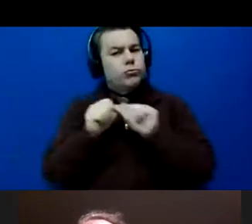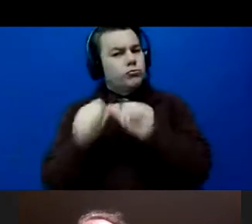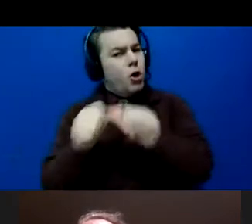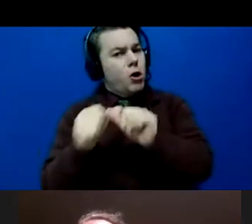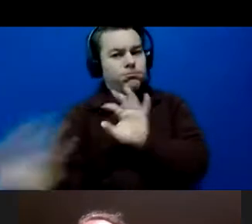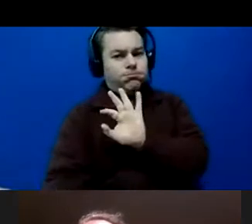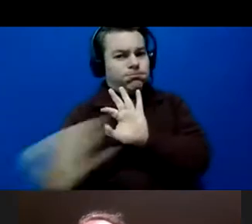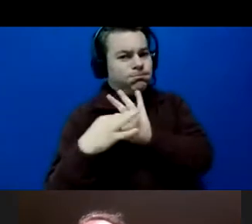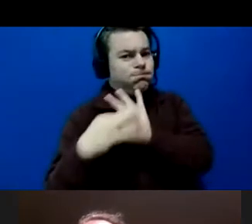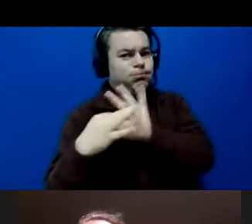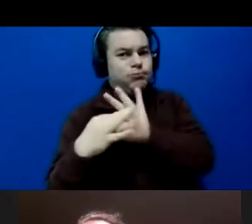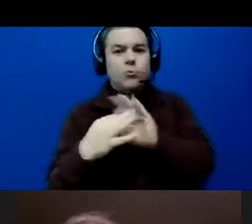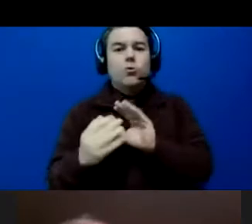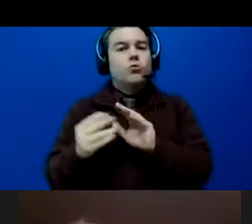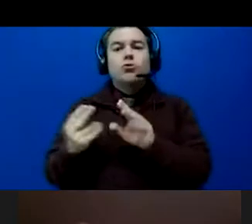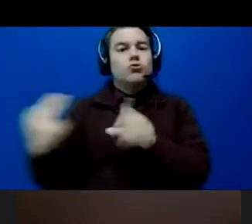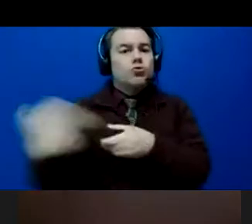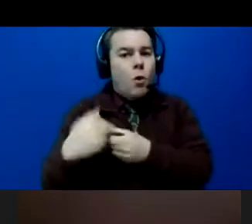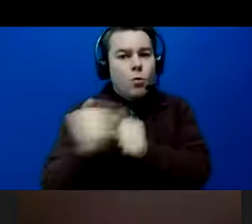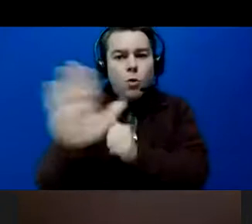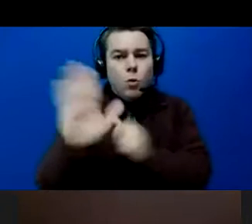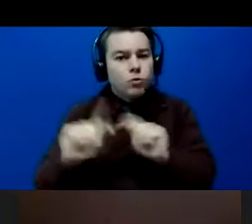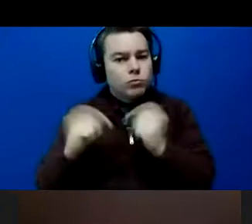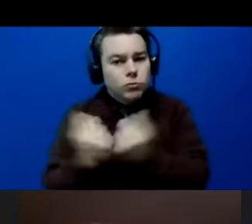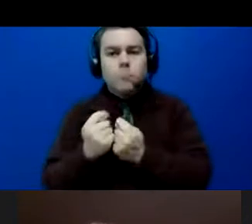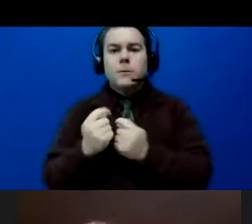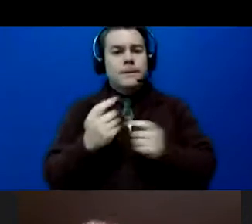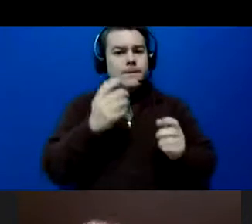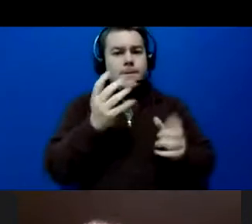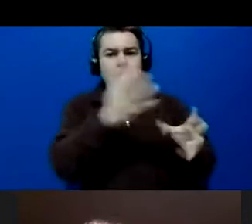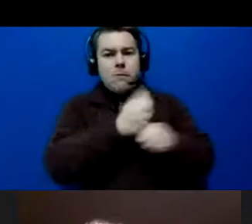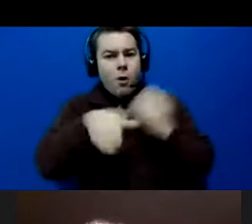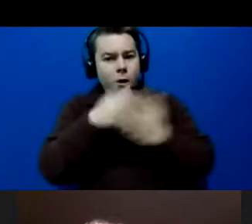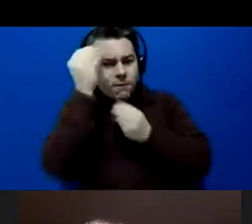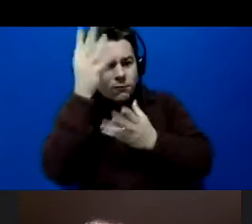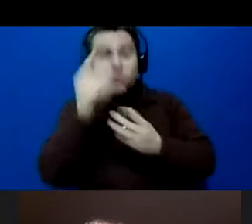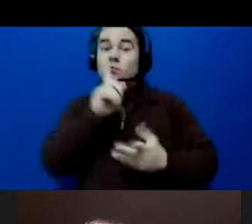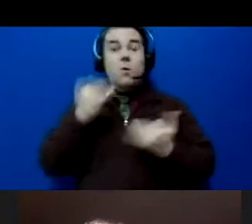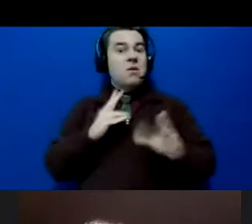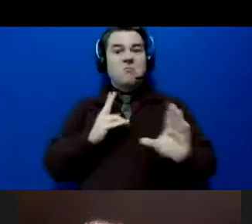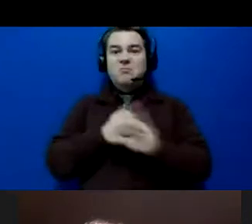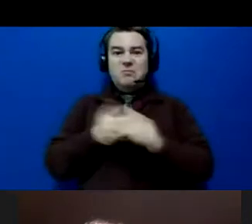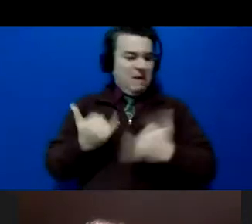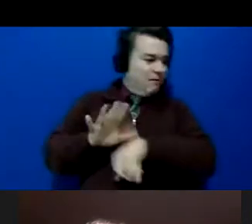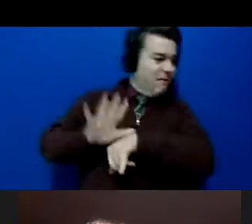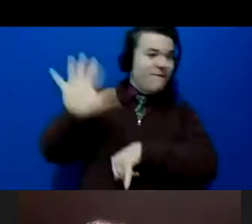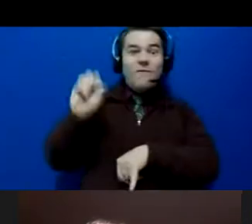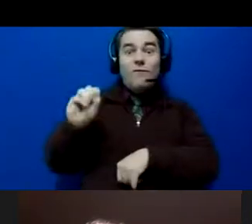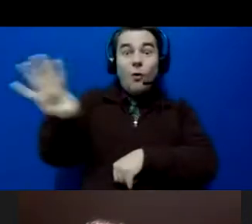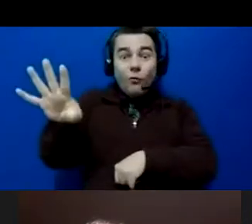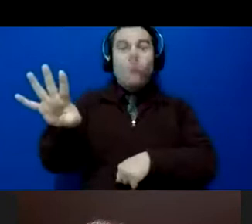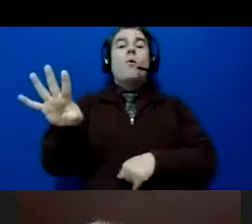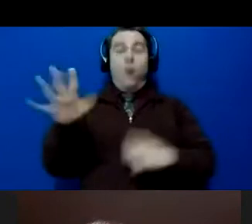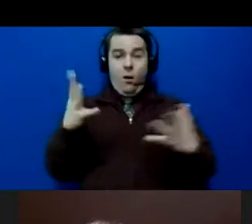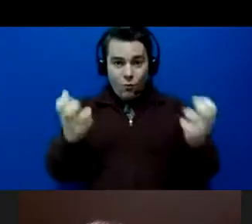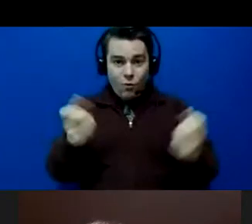joining in with your team and getting all of the info. We are gonna jump right in here because it is 5.04 and I want you